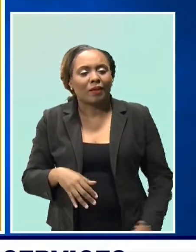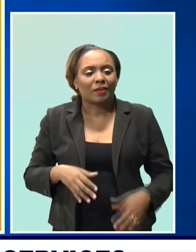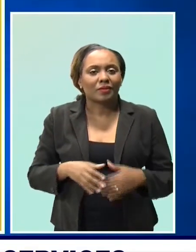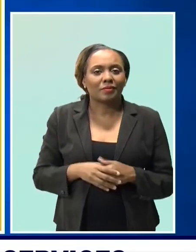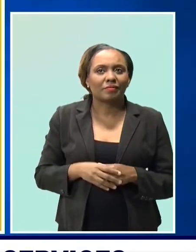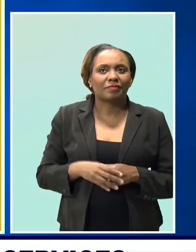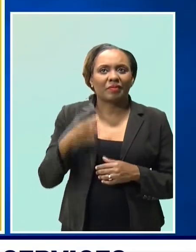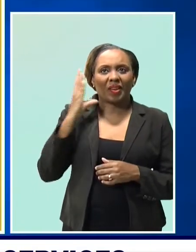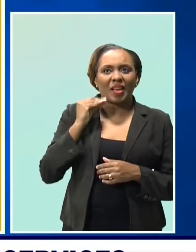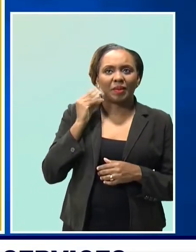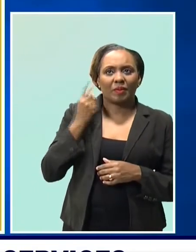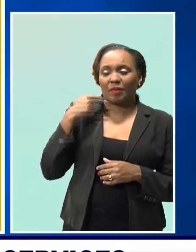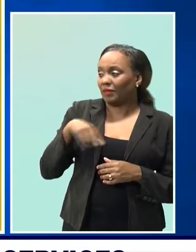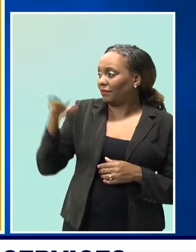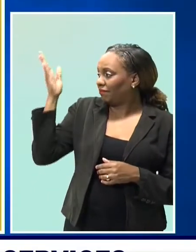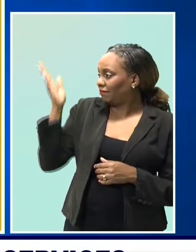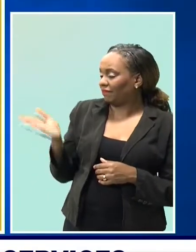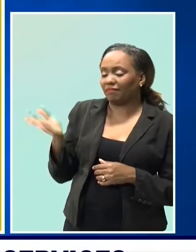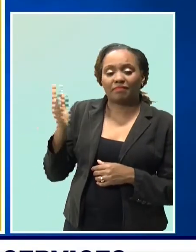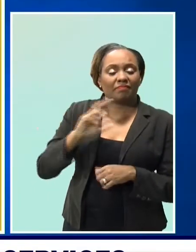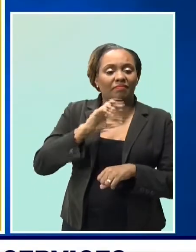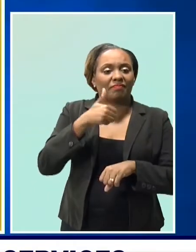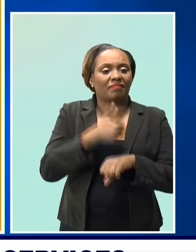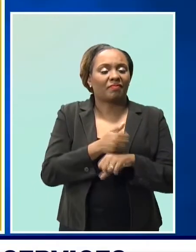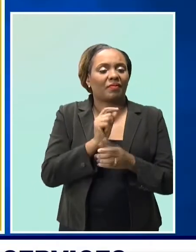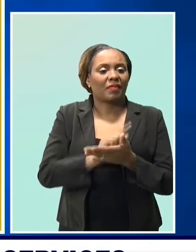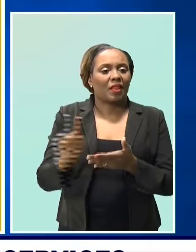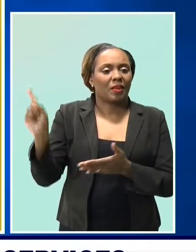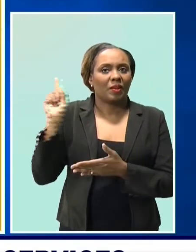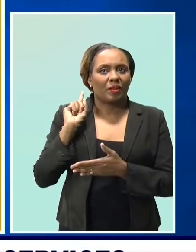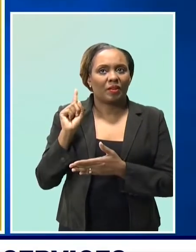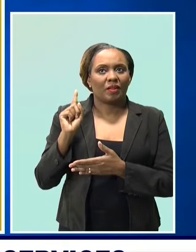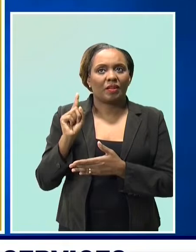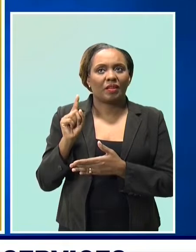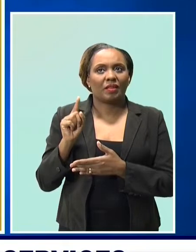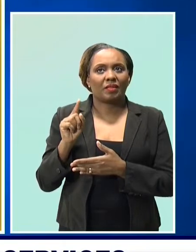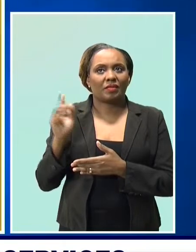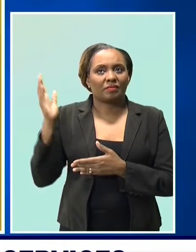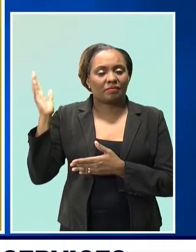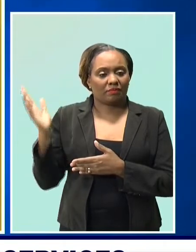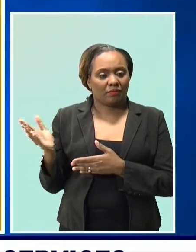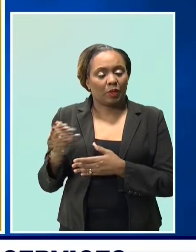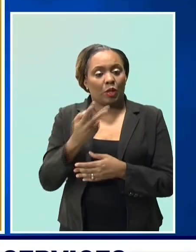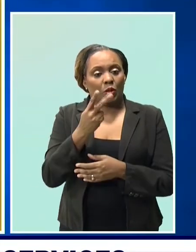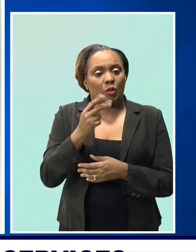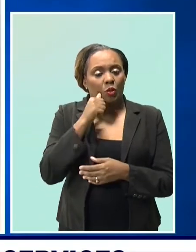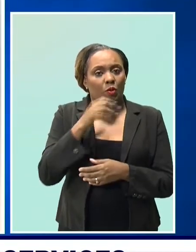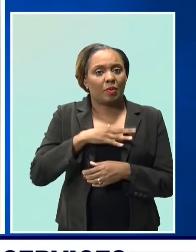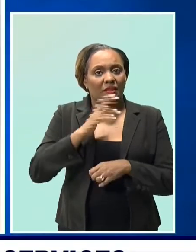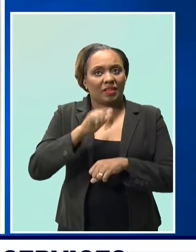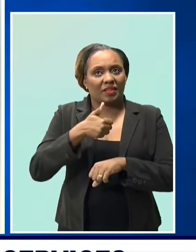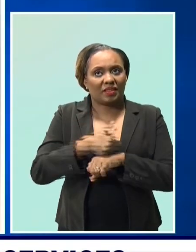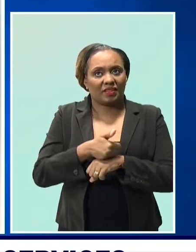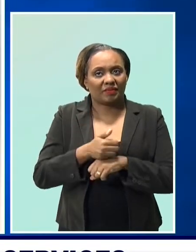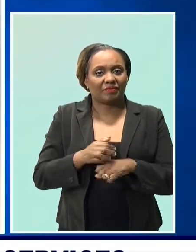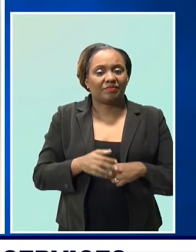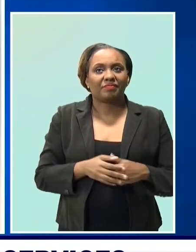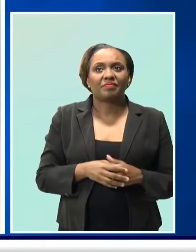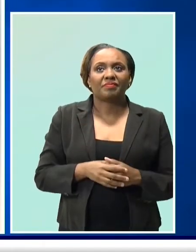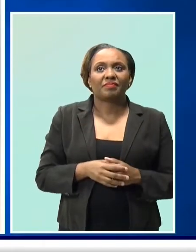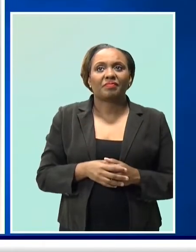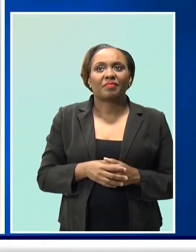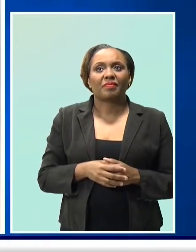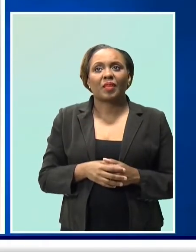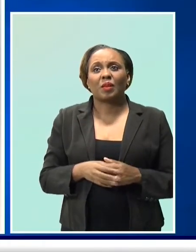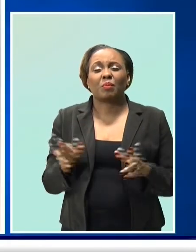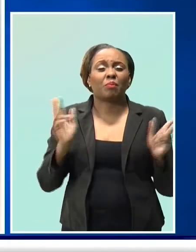been the same for WeFetch, which was founded just a week ago by Lily Dash and Sophie Bannister. The demand is insane.